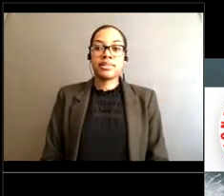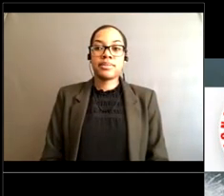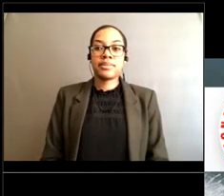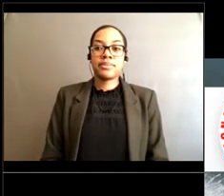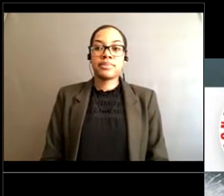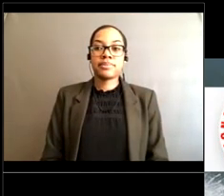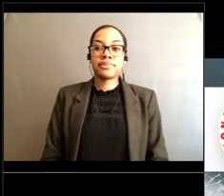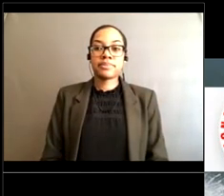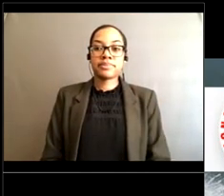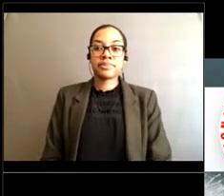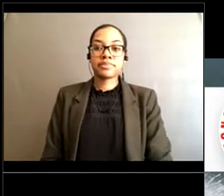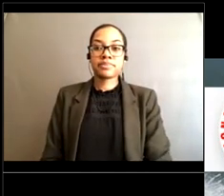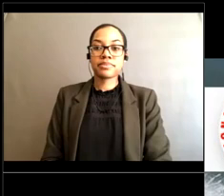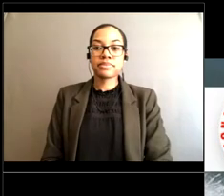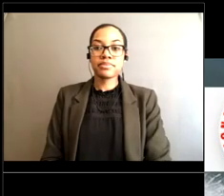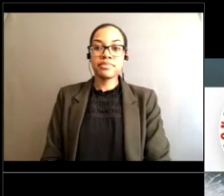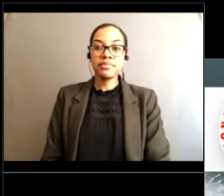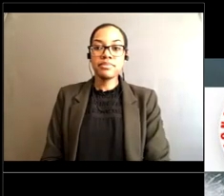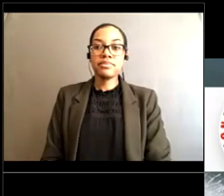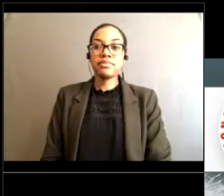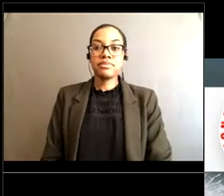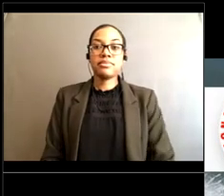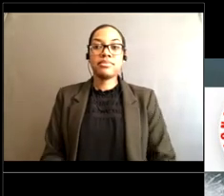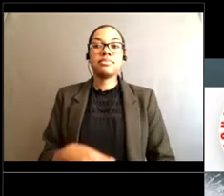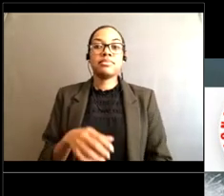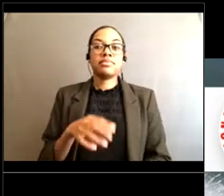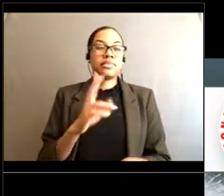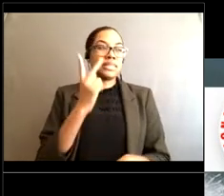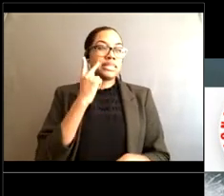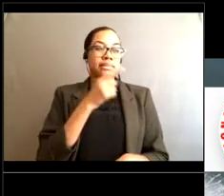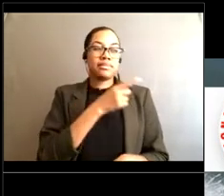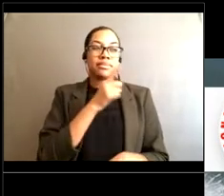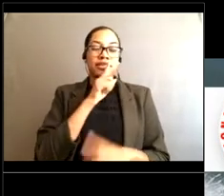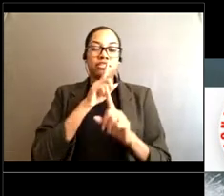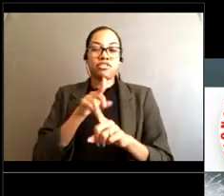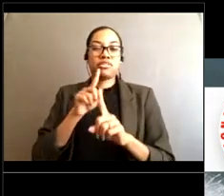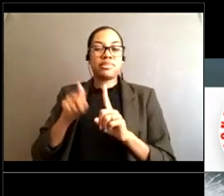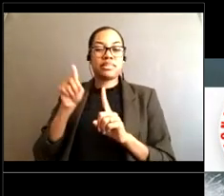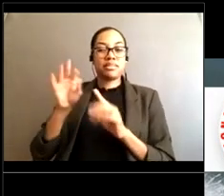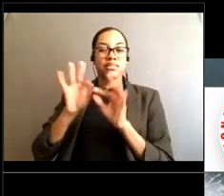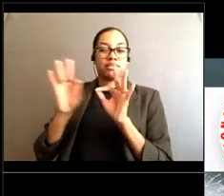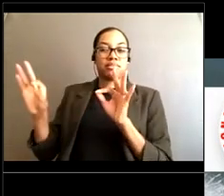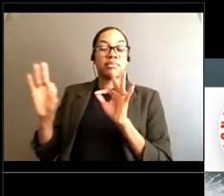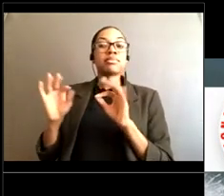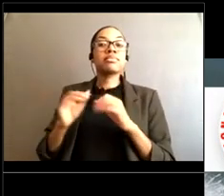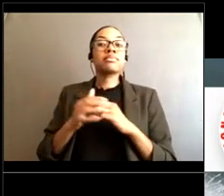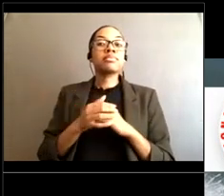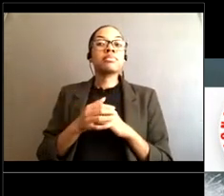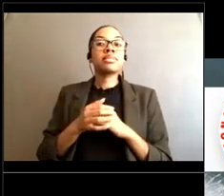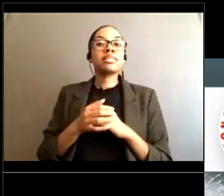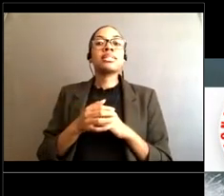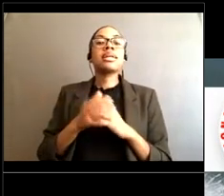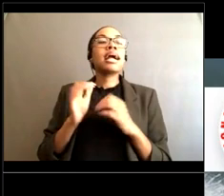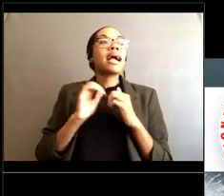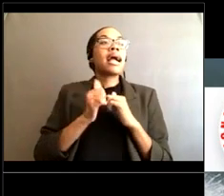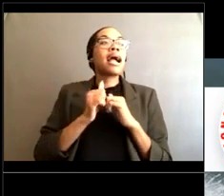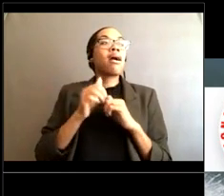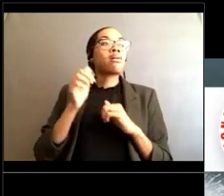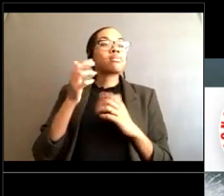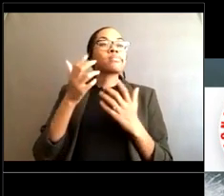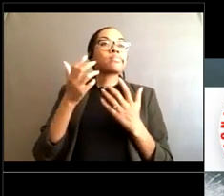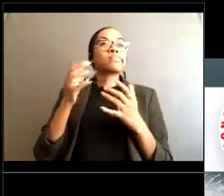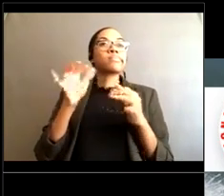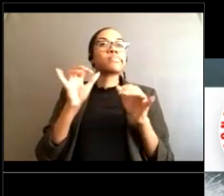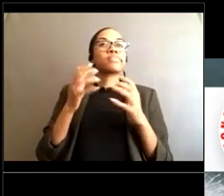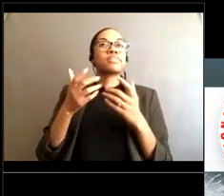All right, another question someone had was let's see if you can answer this how prevalent are rip currents on any given day Of course, I know it varies,